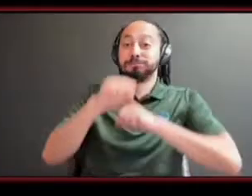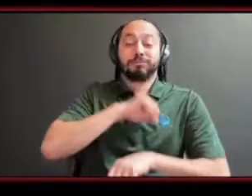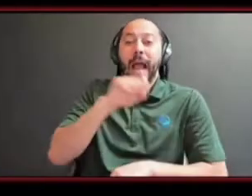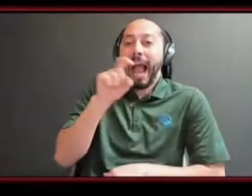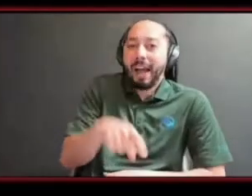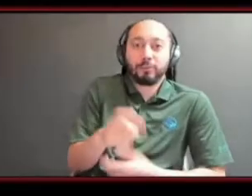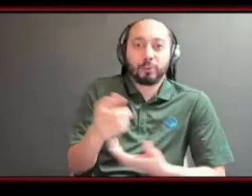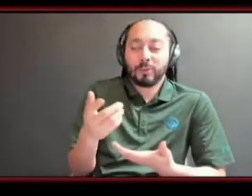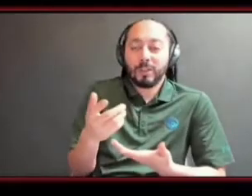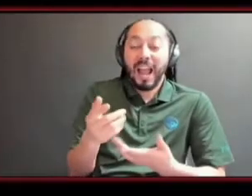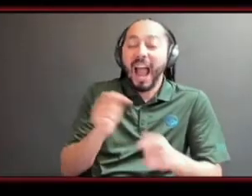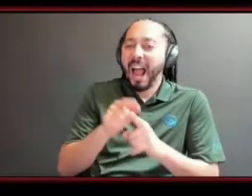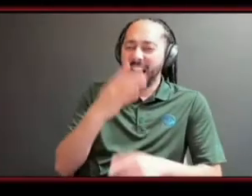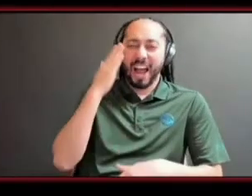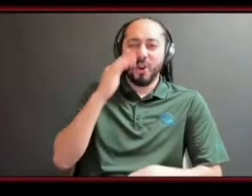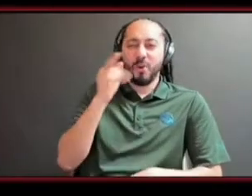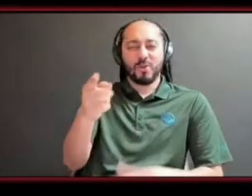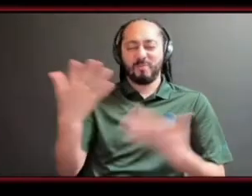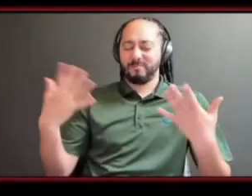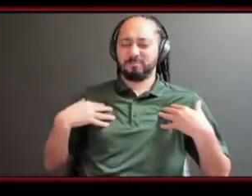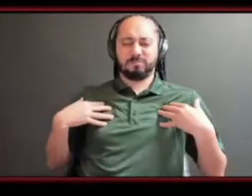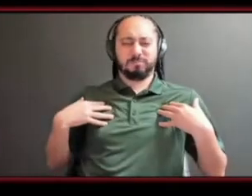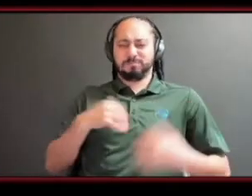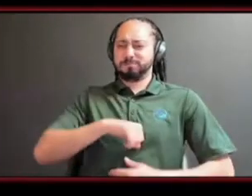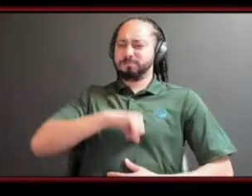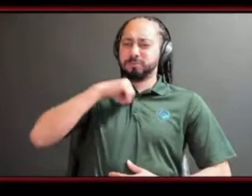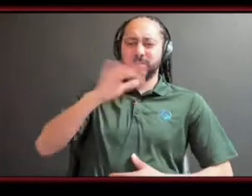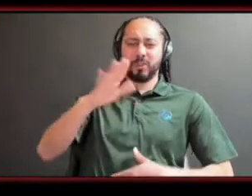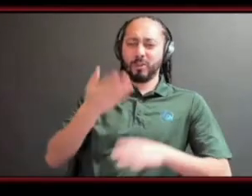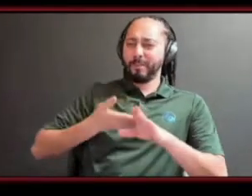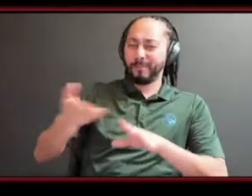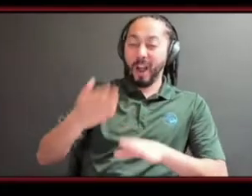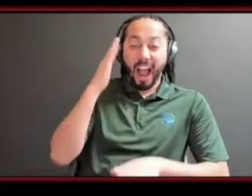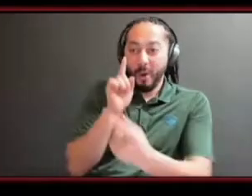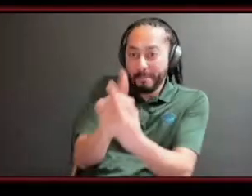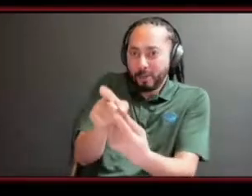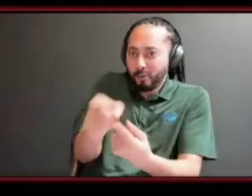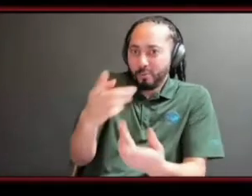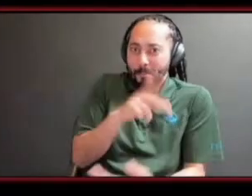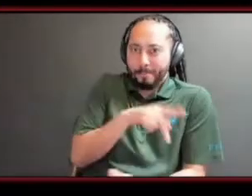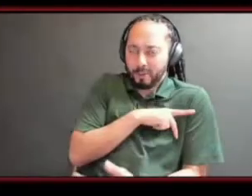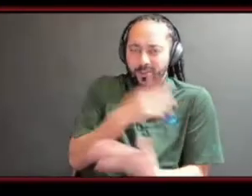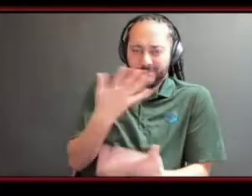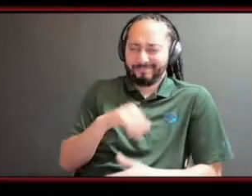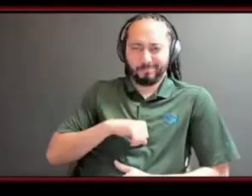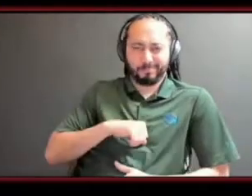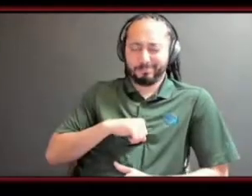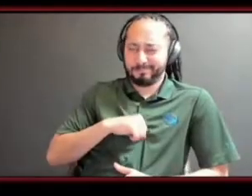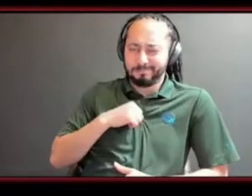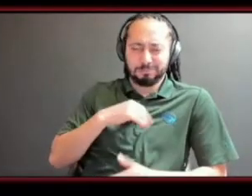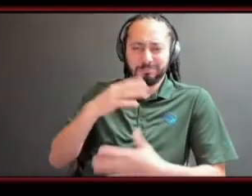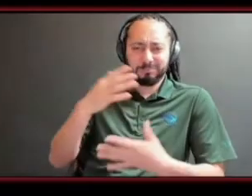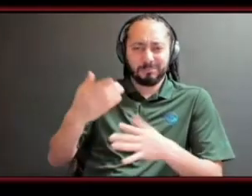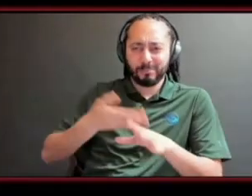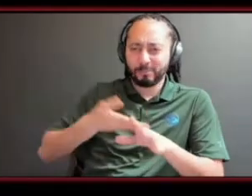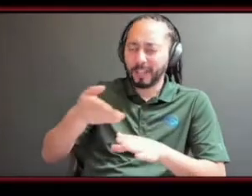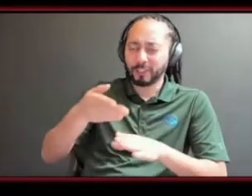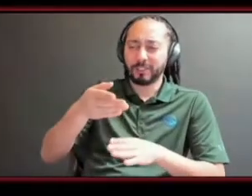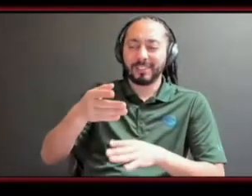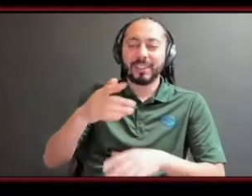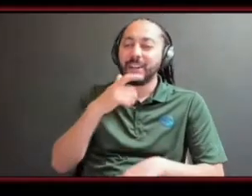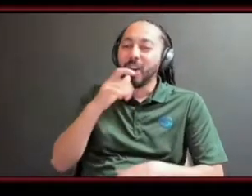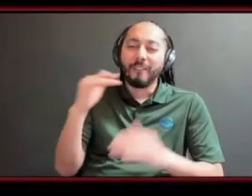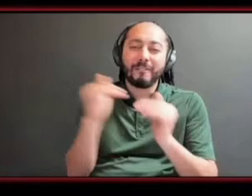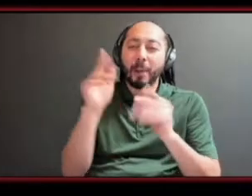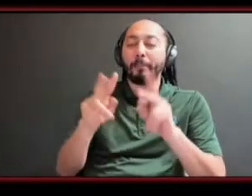well you know i know you personally and you carry yourself very professional so it's not fair that you know people will automatically look at you and i remember you